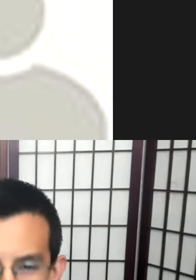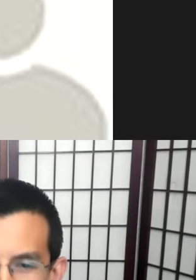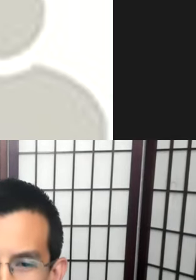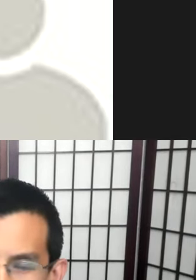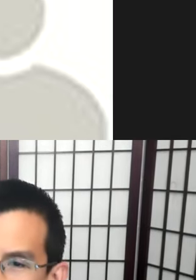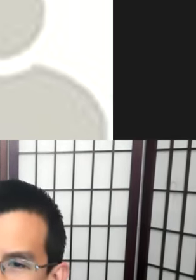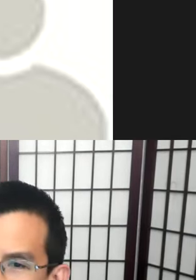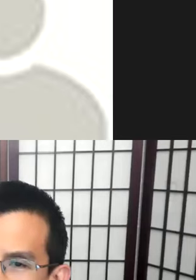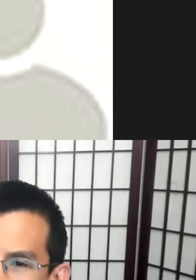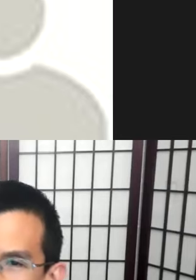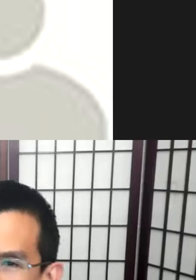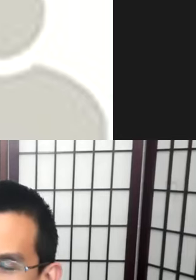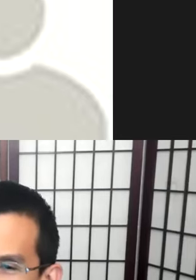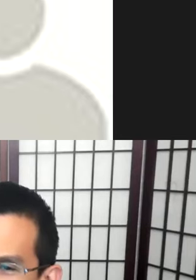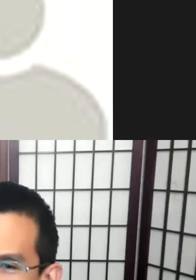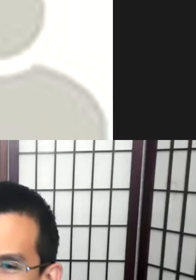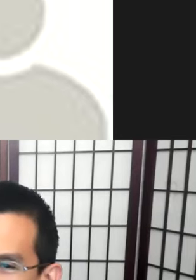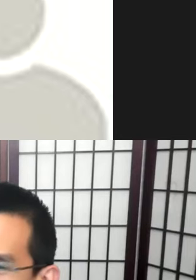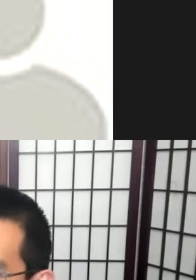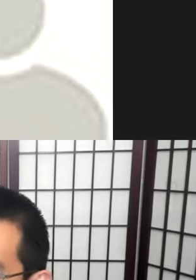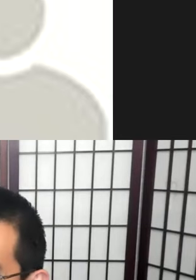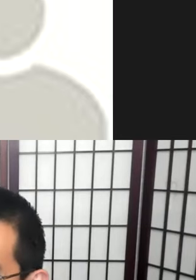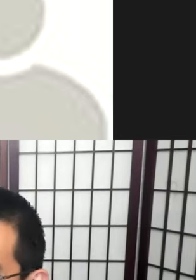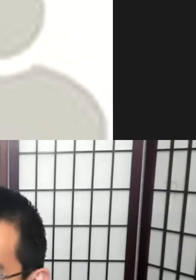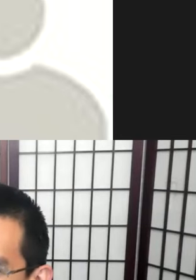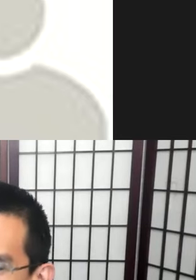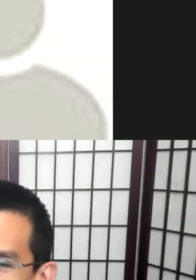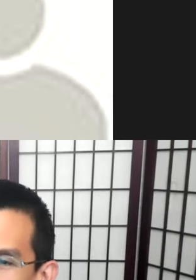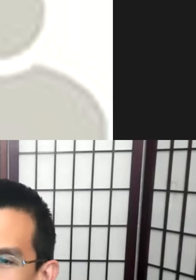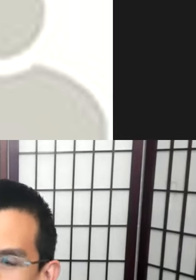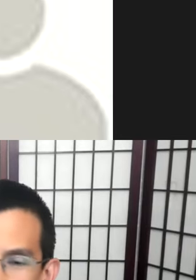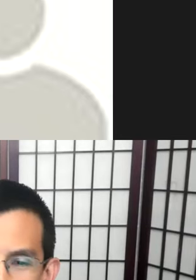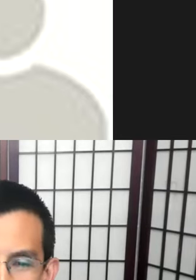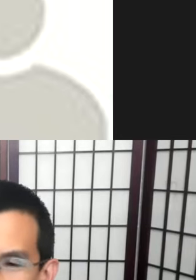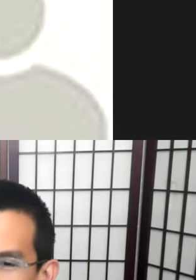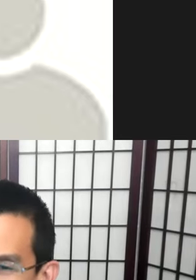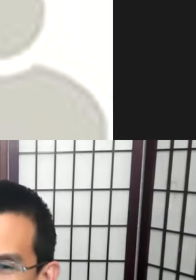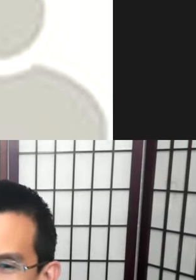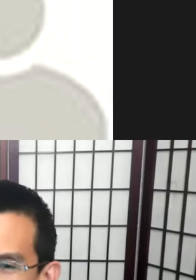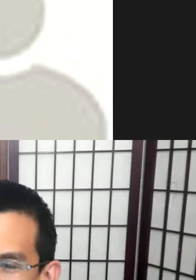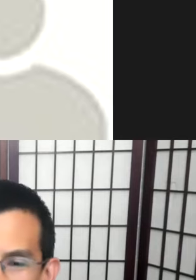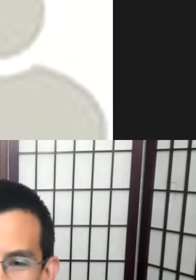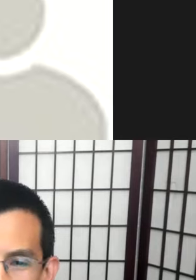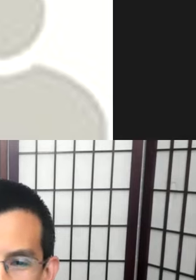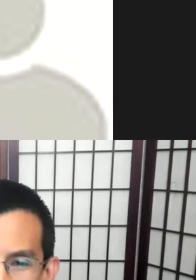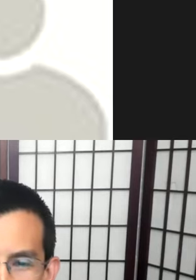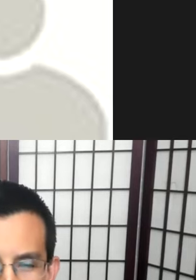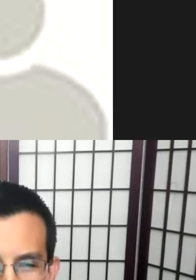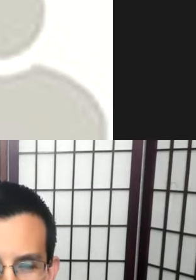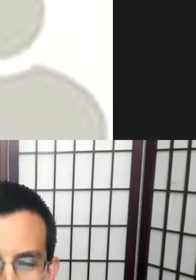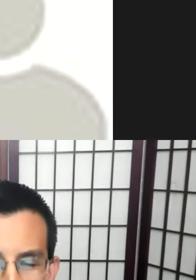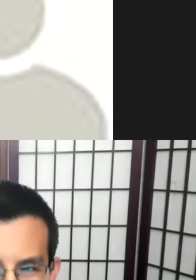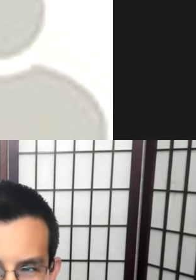other questions, because I think that they're looking here and I see some questions that are specifically about language,